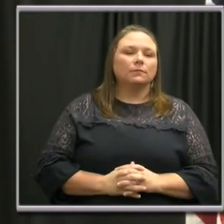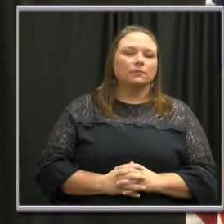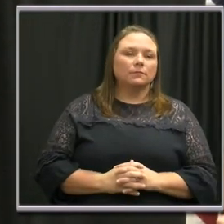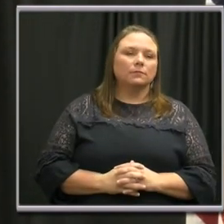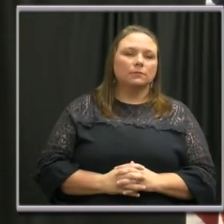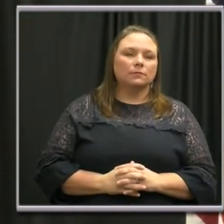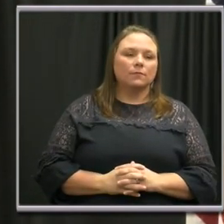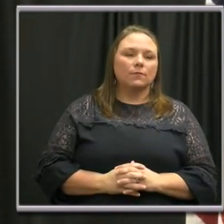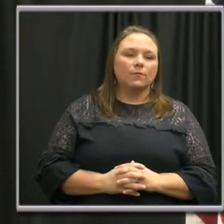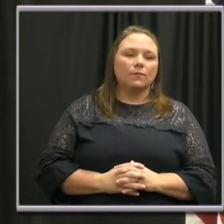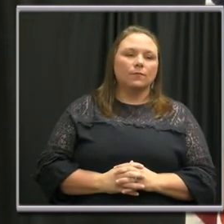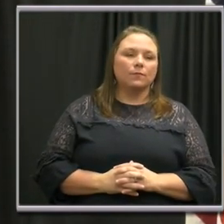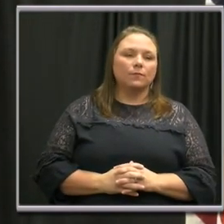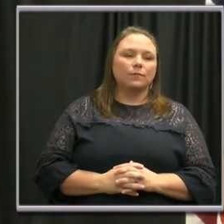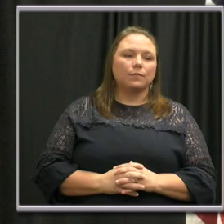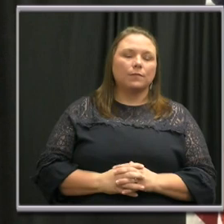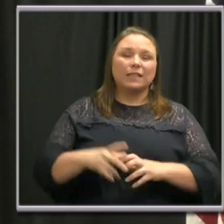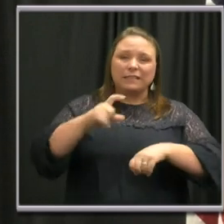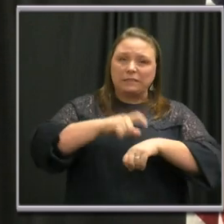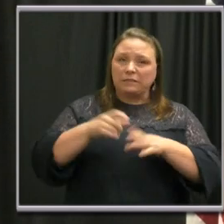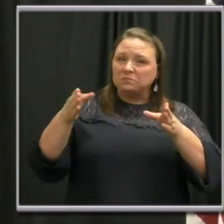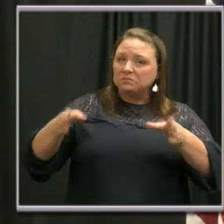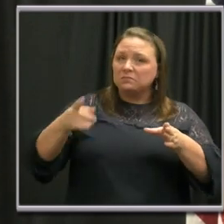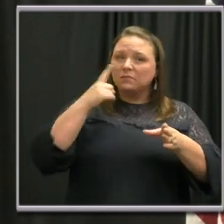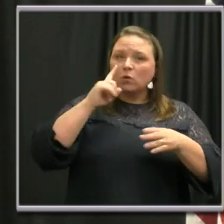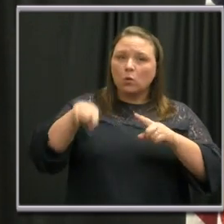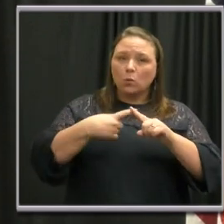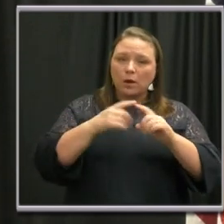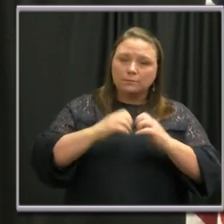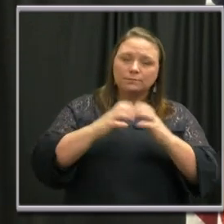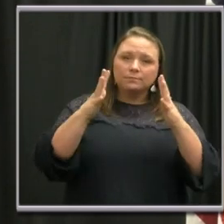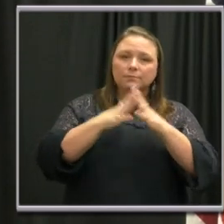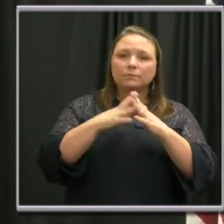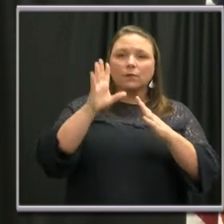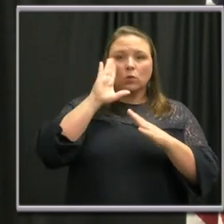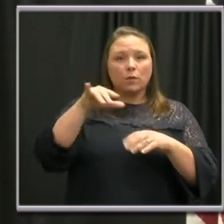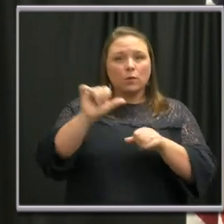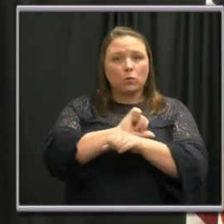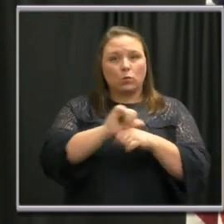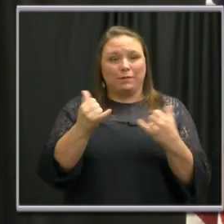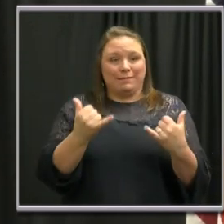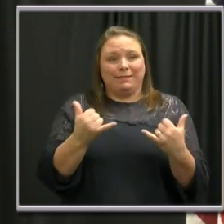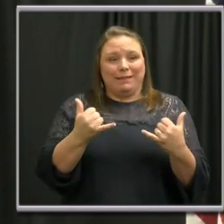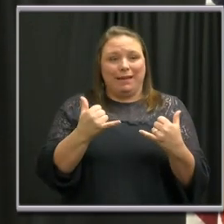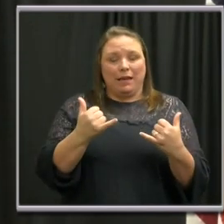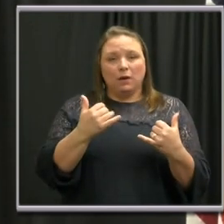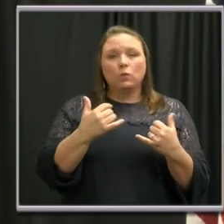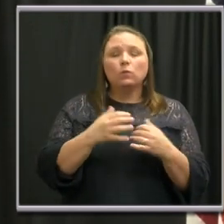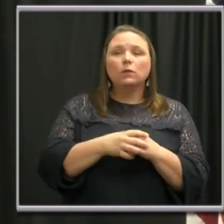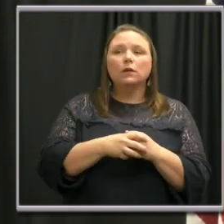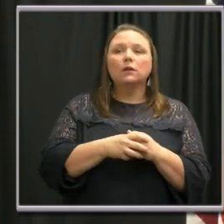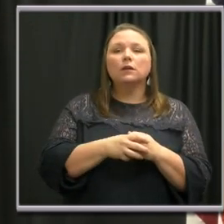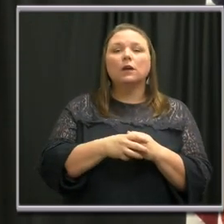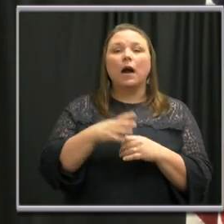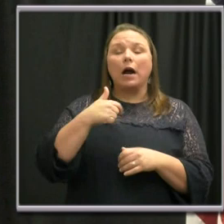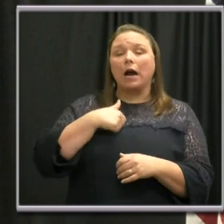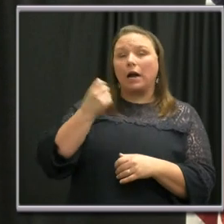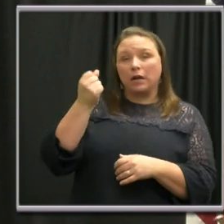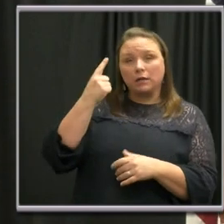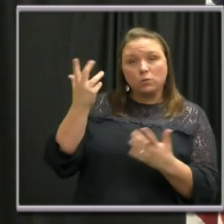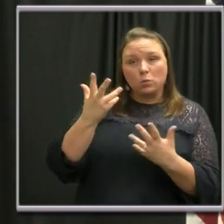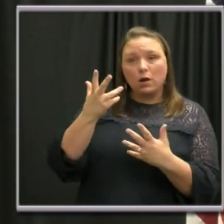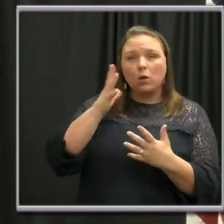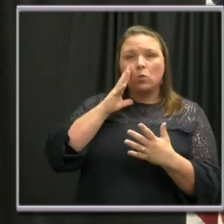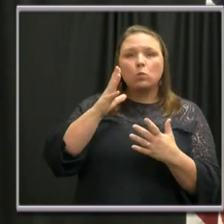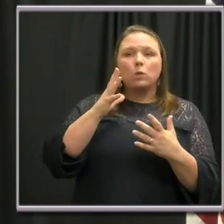The timeline for when the facility will be built, I know they're working on it, and my understanding is it's going to happen in